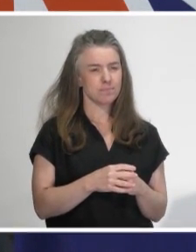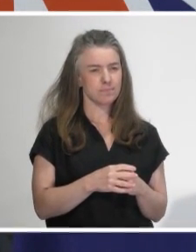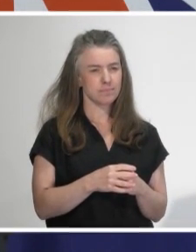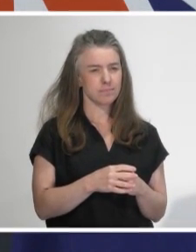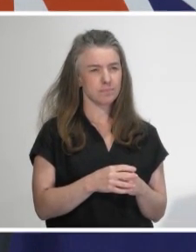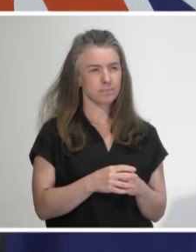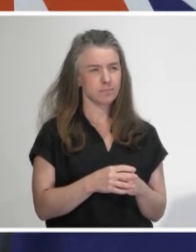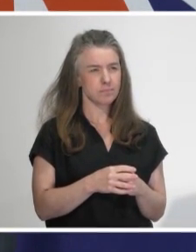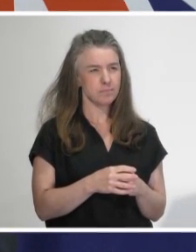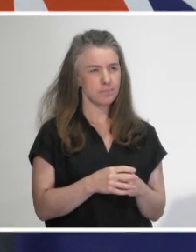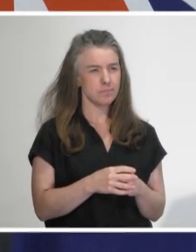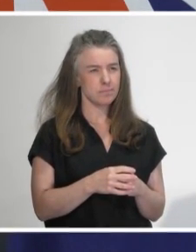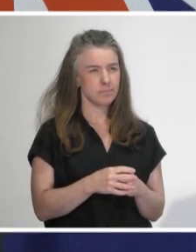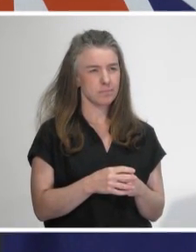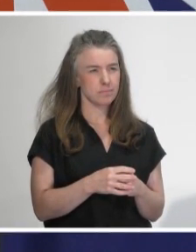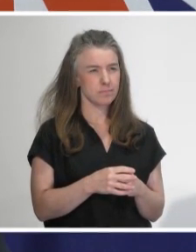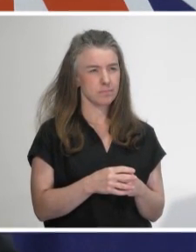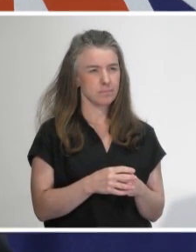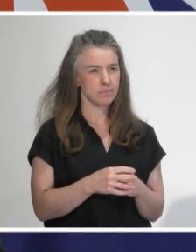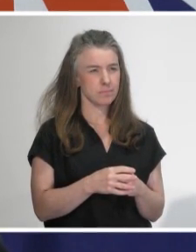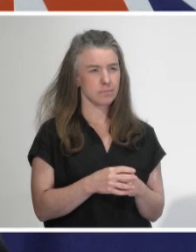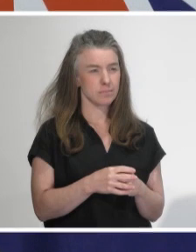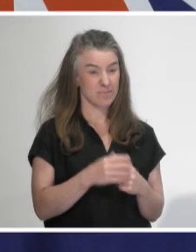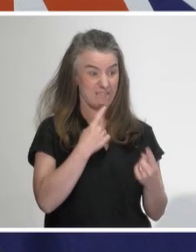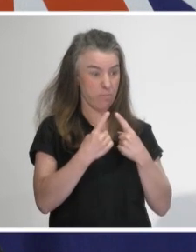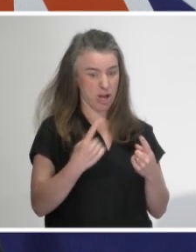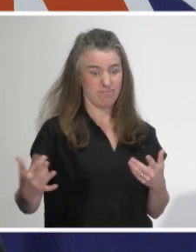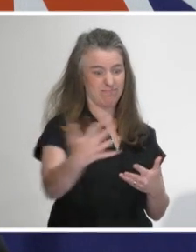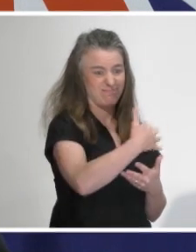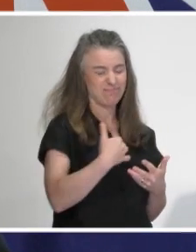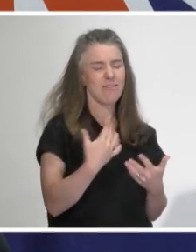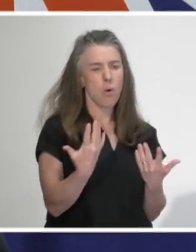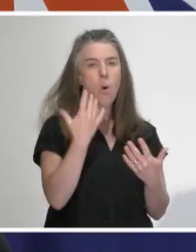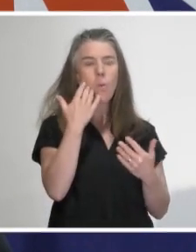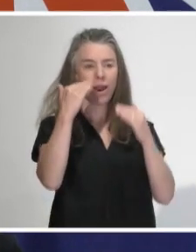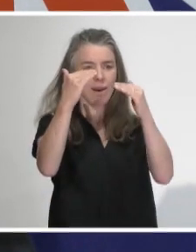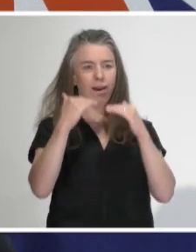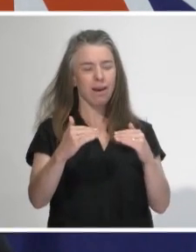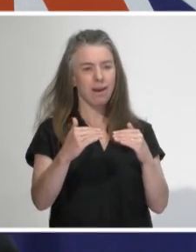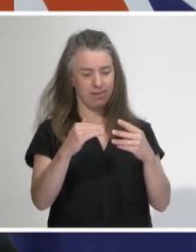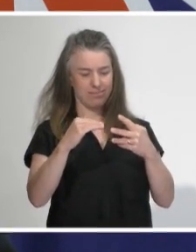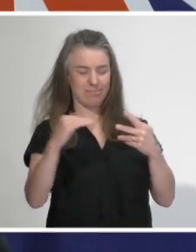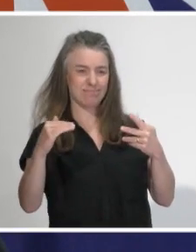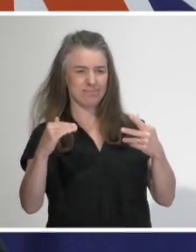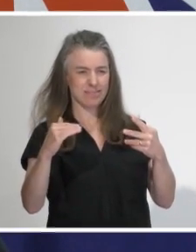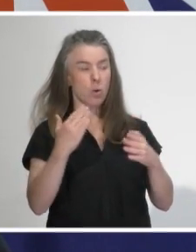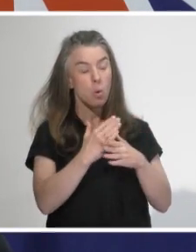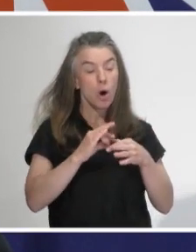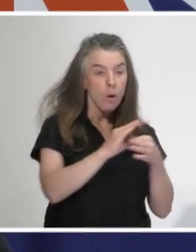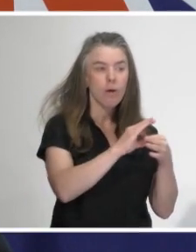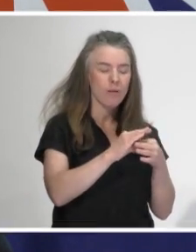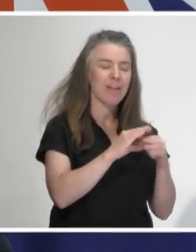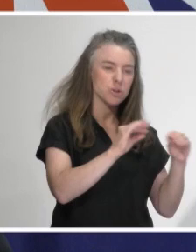of course, when to step down from alert level 4. So, the advice is ongoing, we're working closely with education